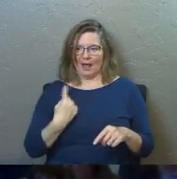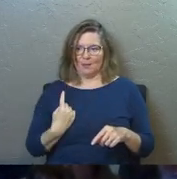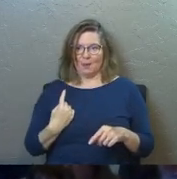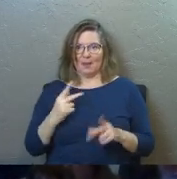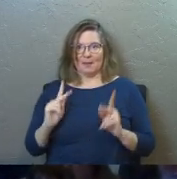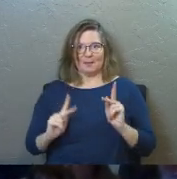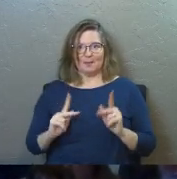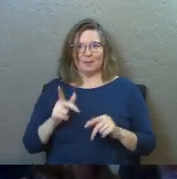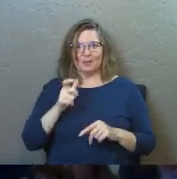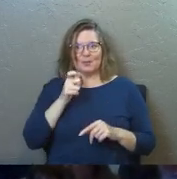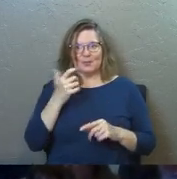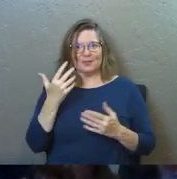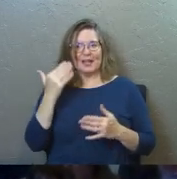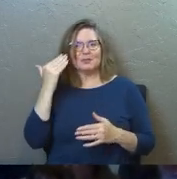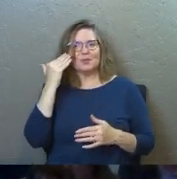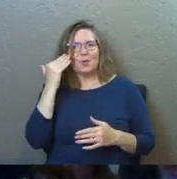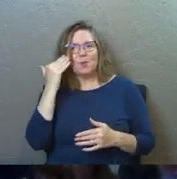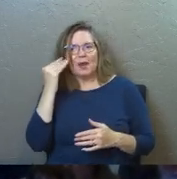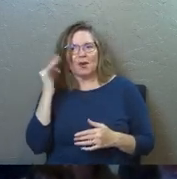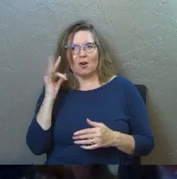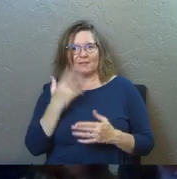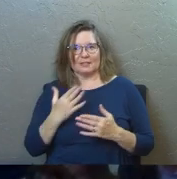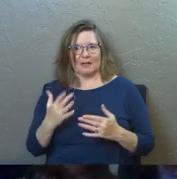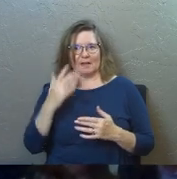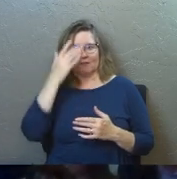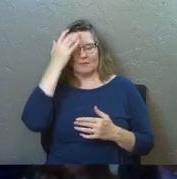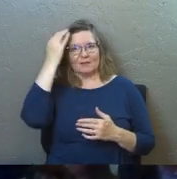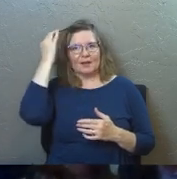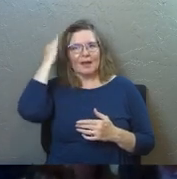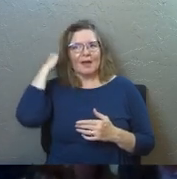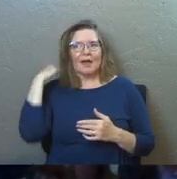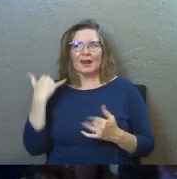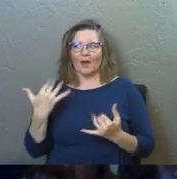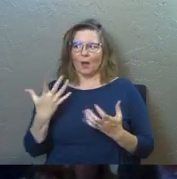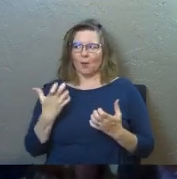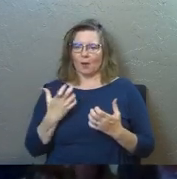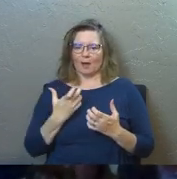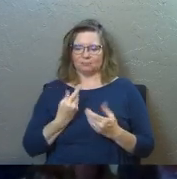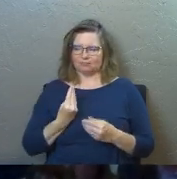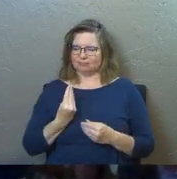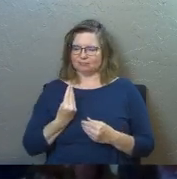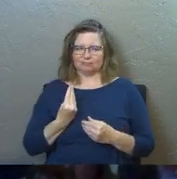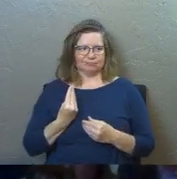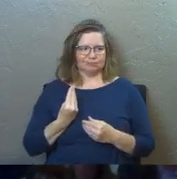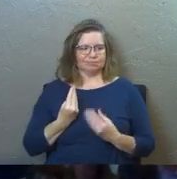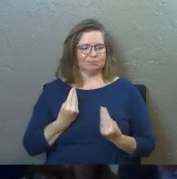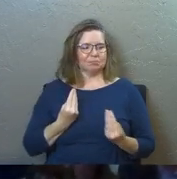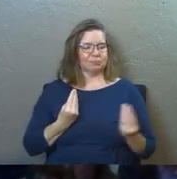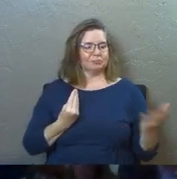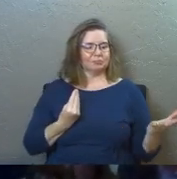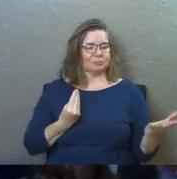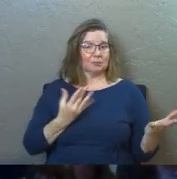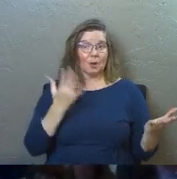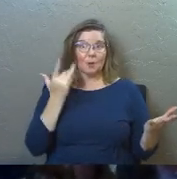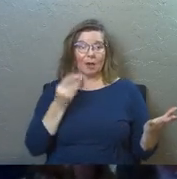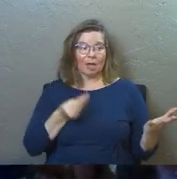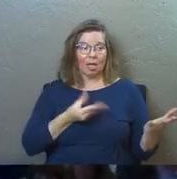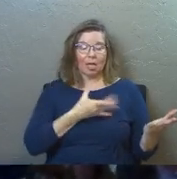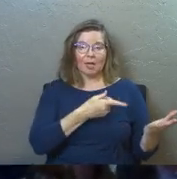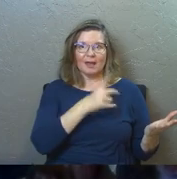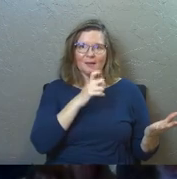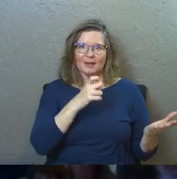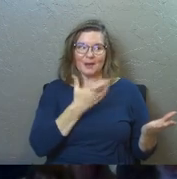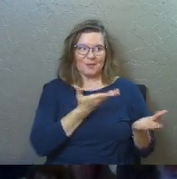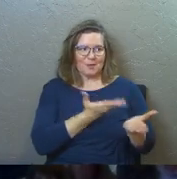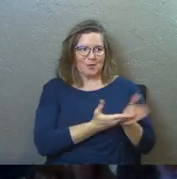one of the kids that's aware of the stuff, and I can't wait to share it with somebody else, and the reason I can't wait to share it with somebody else